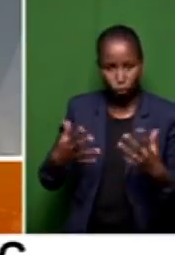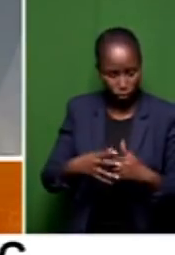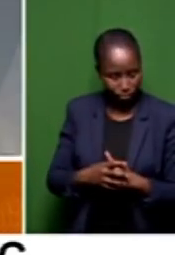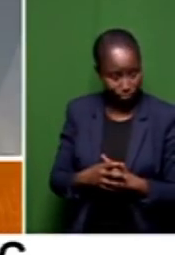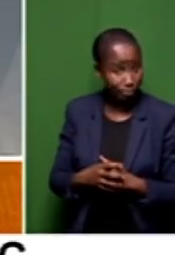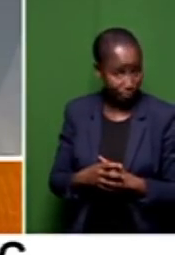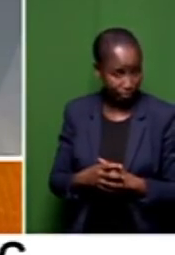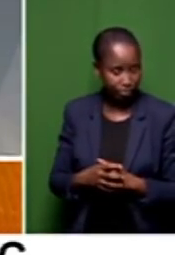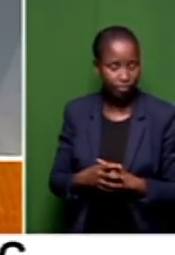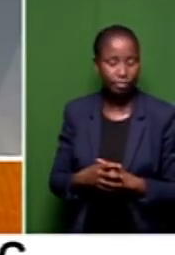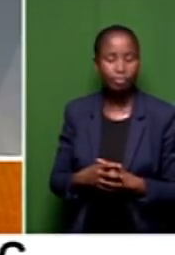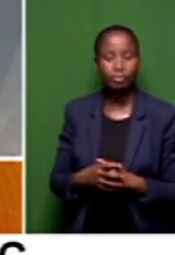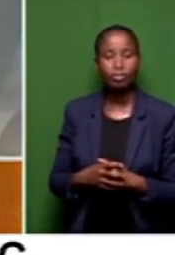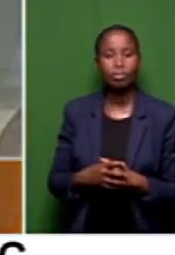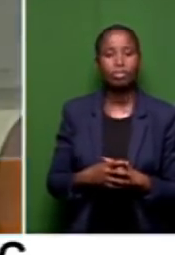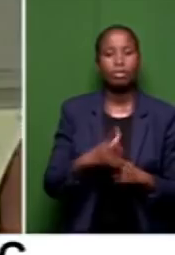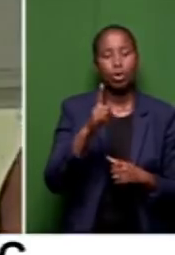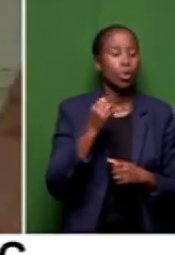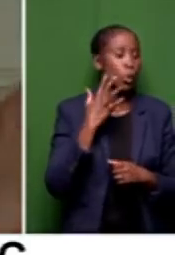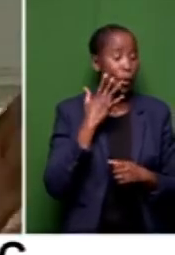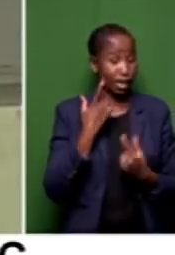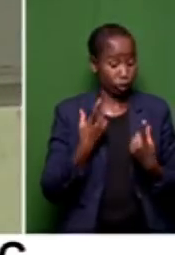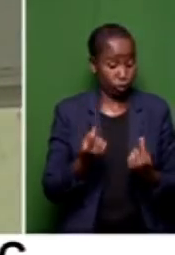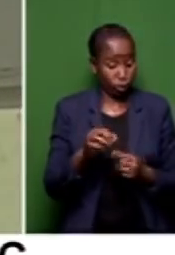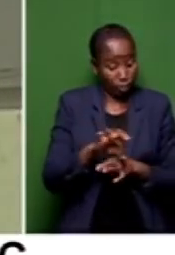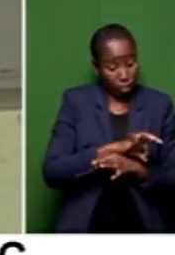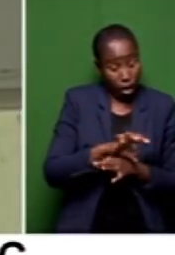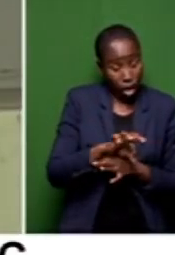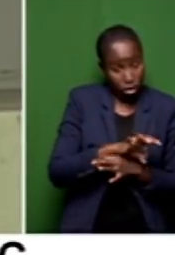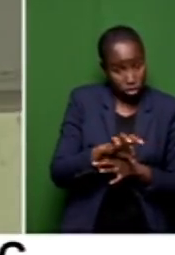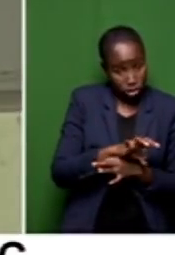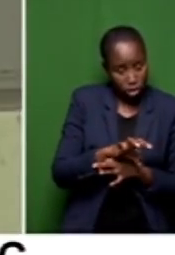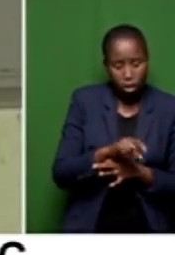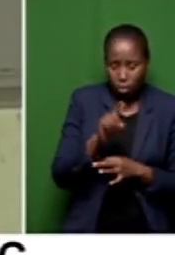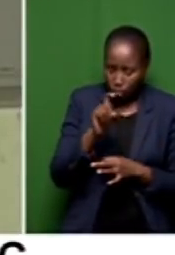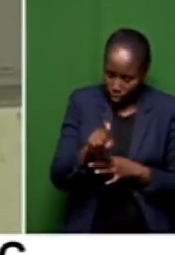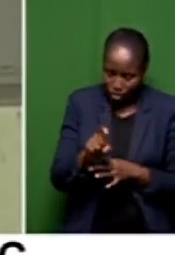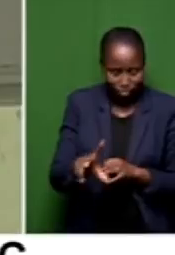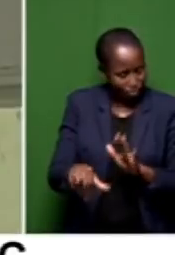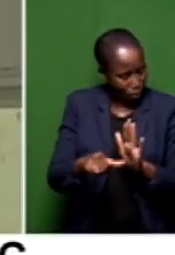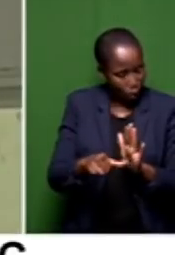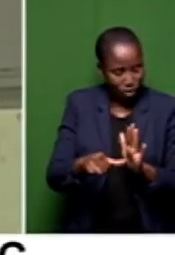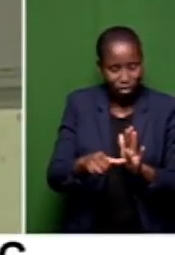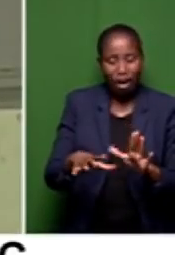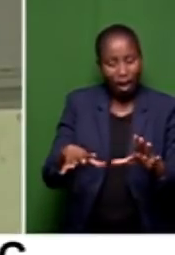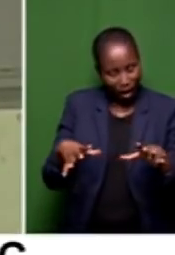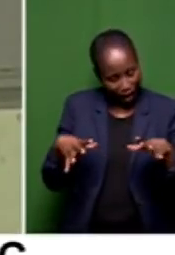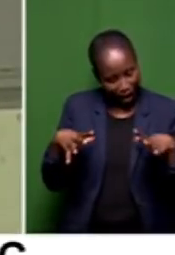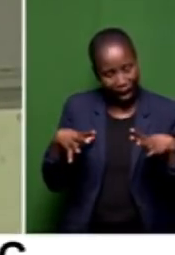when you plan, it's very, very important that you involve